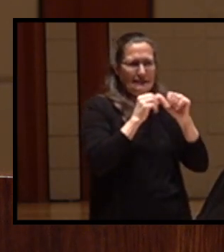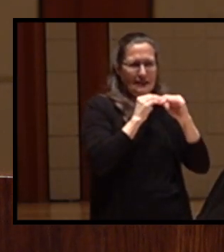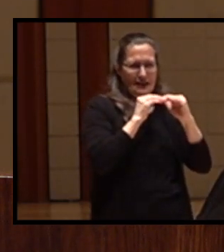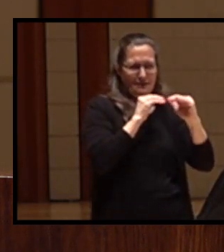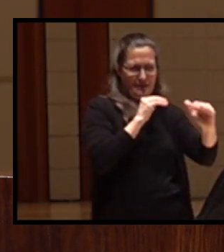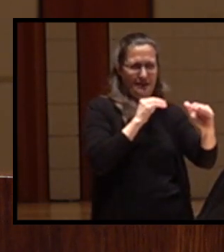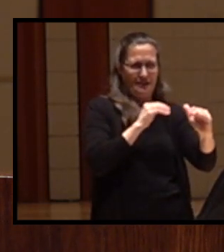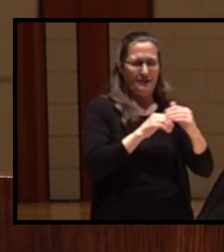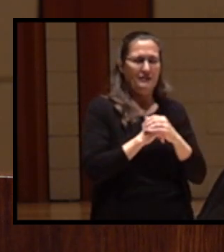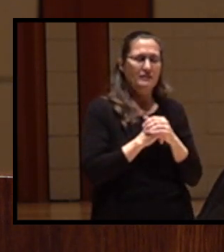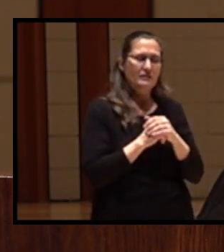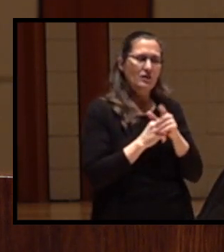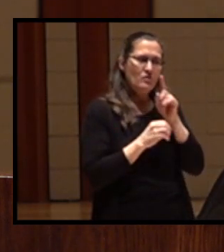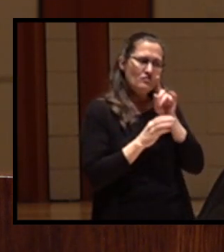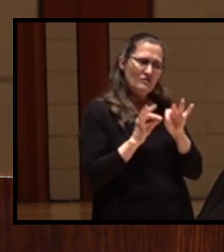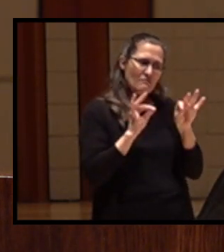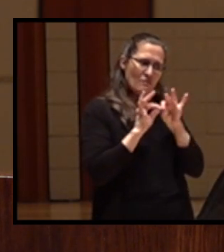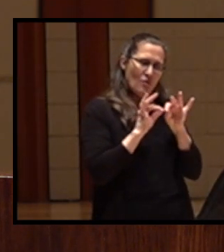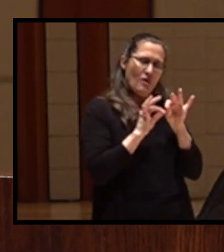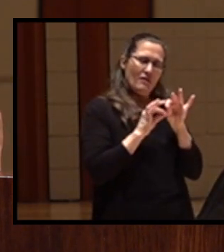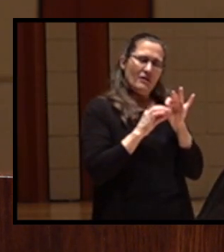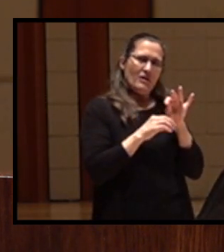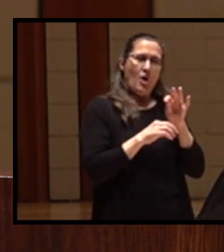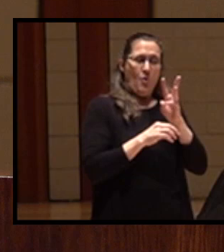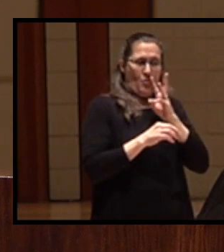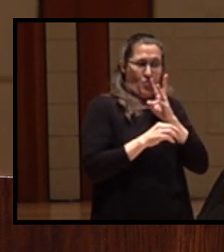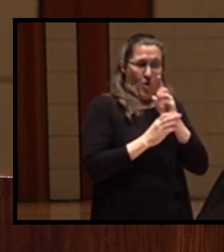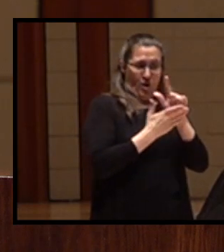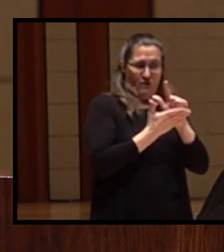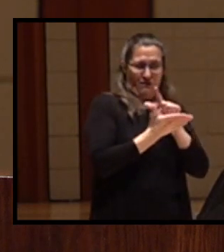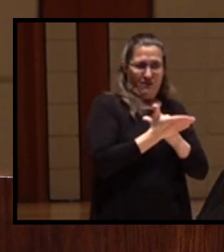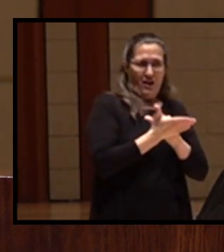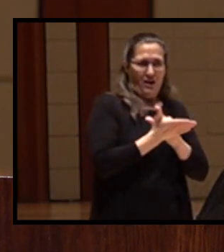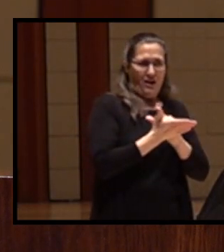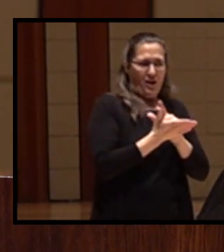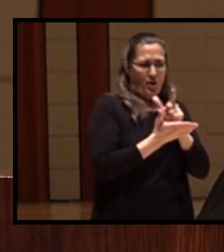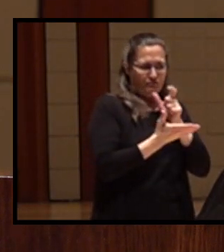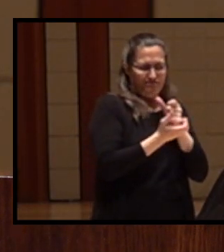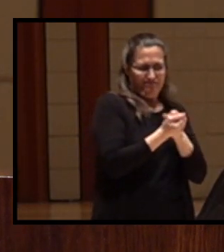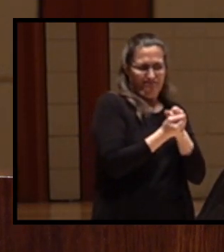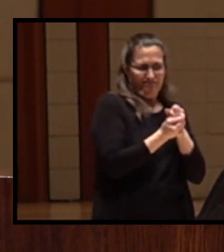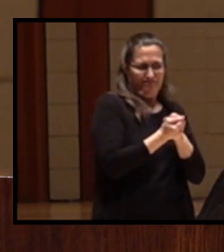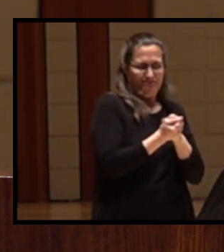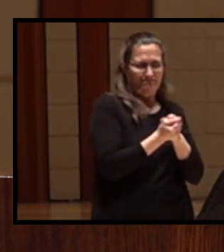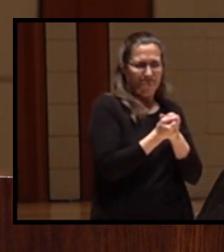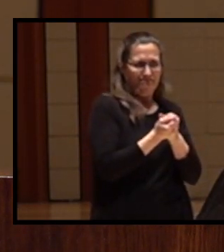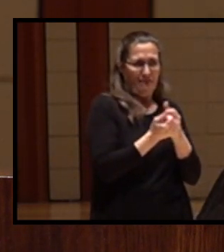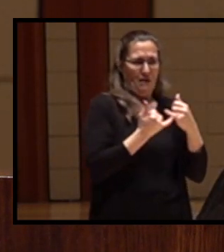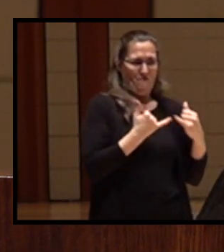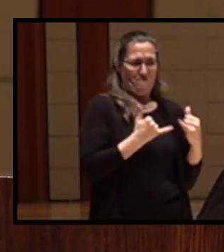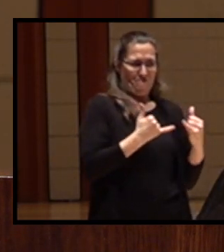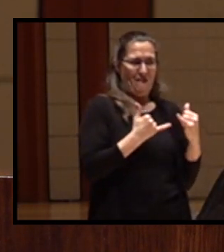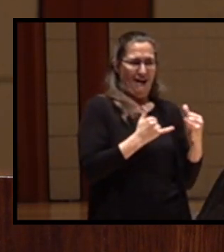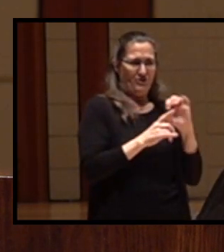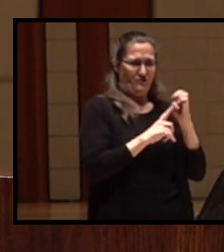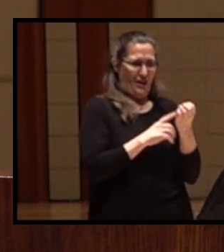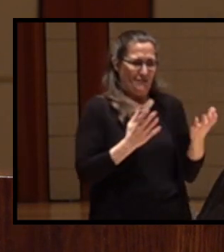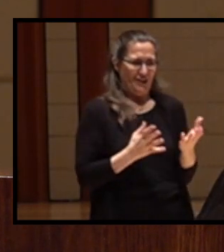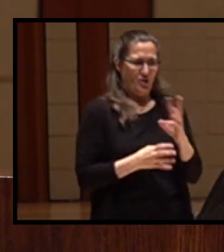Critically, the core of water law, the law that supports this modern environment in the West, is outdated.